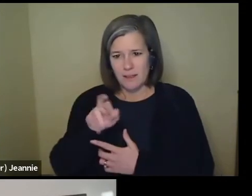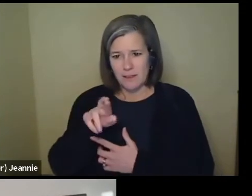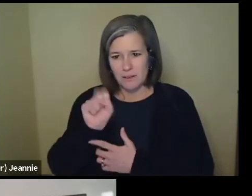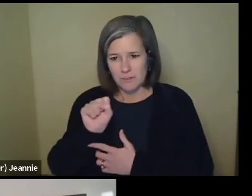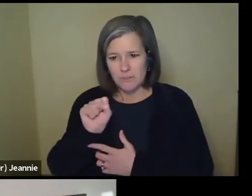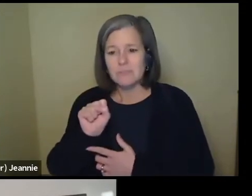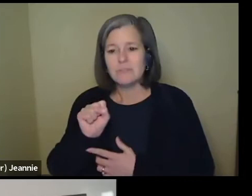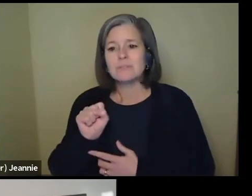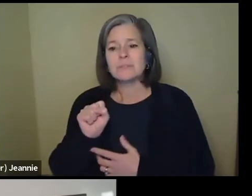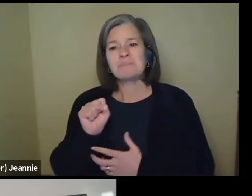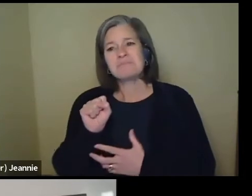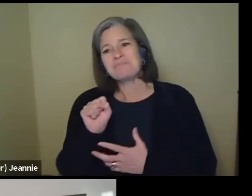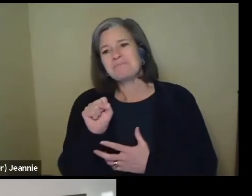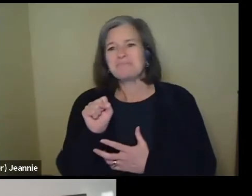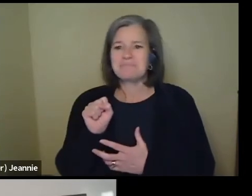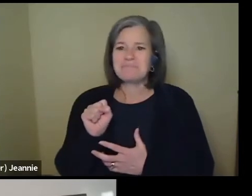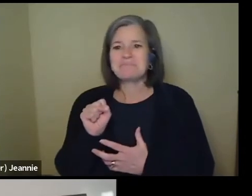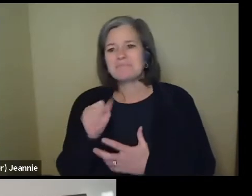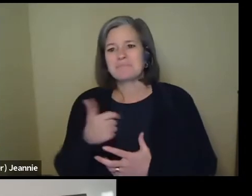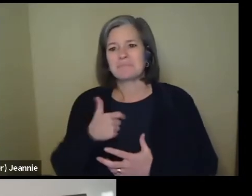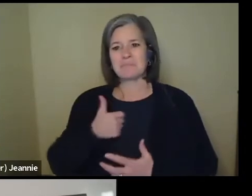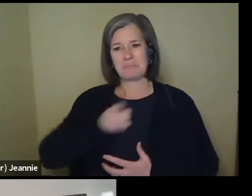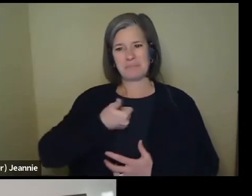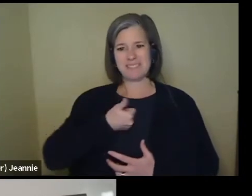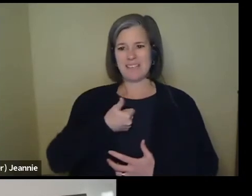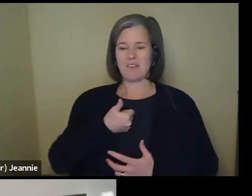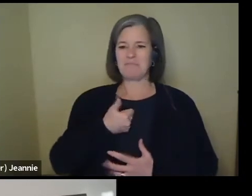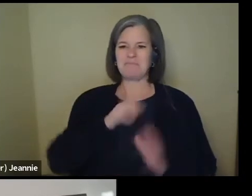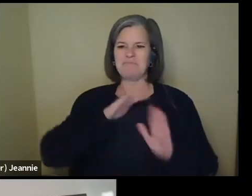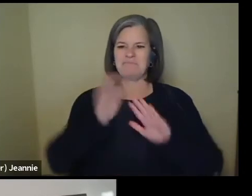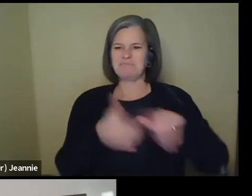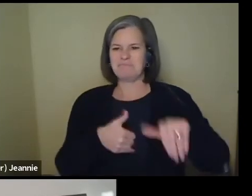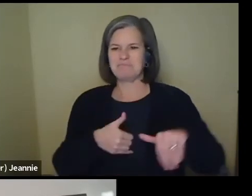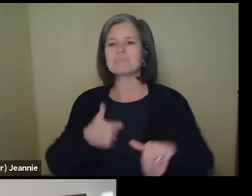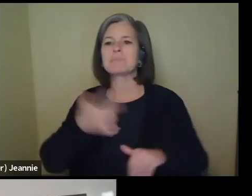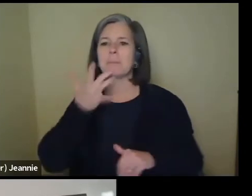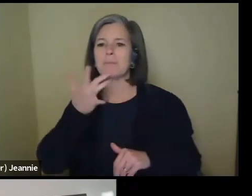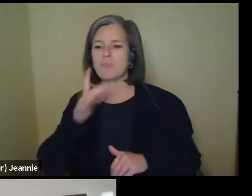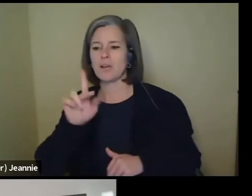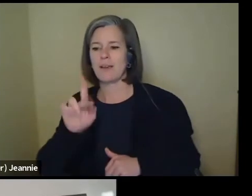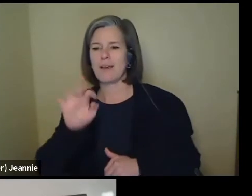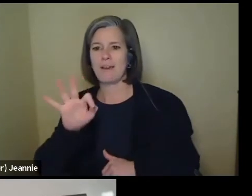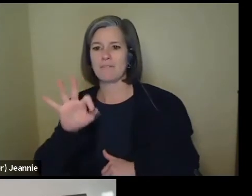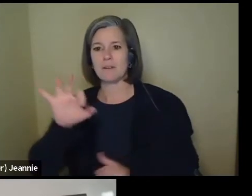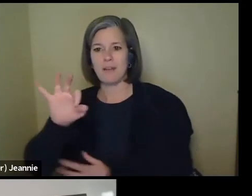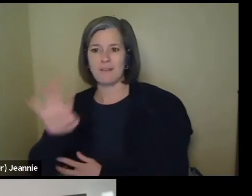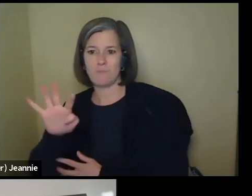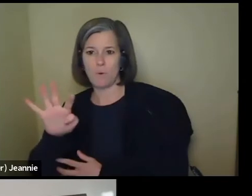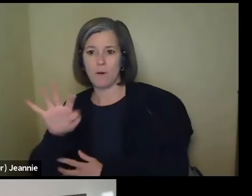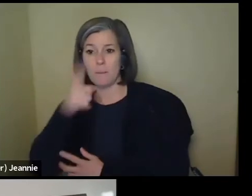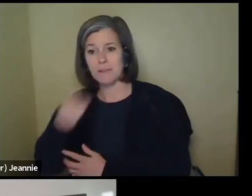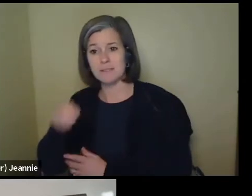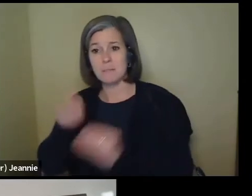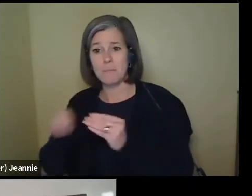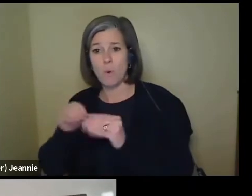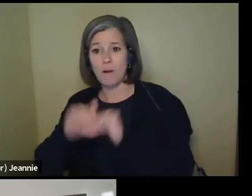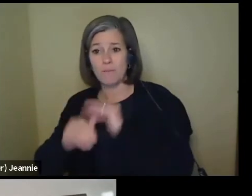so I personally would prefer the KF94 mask because it's more comfortable and I get a good fit from that.